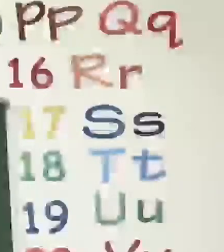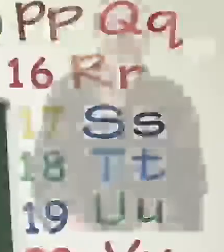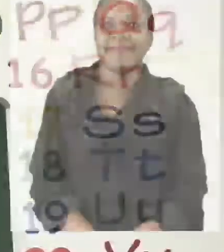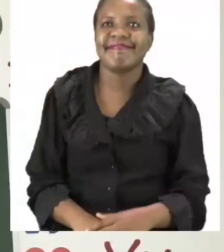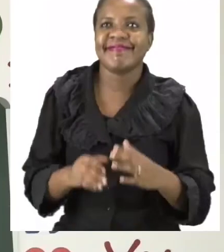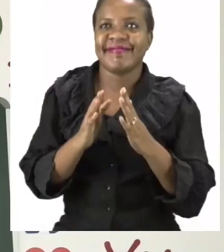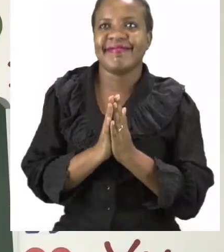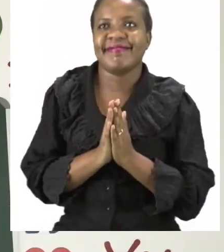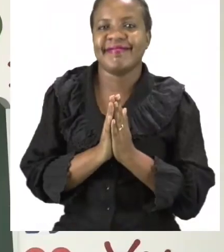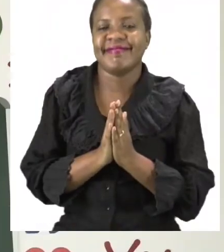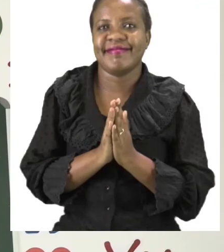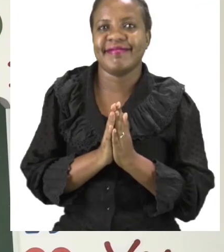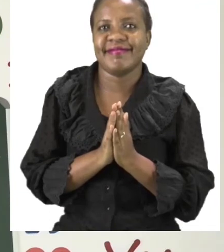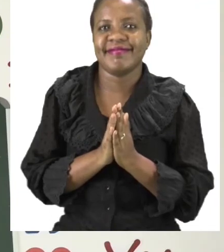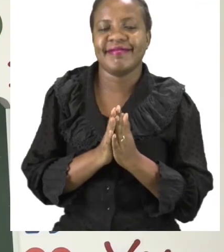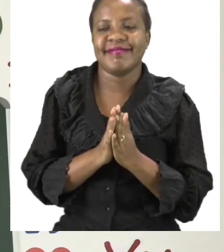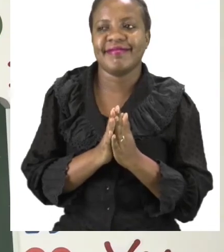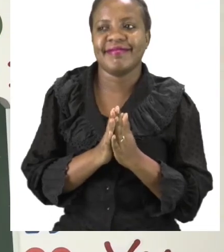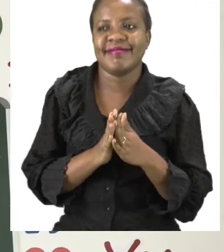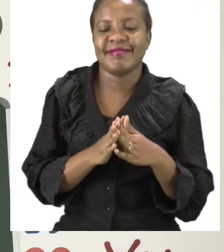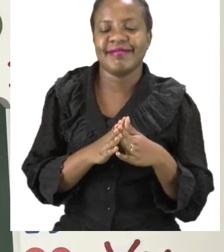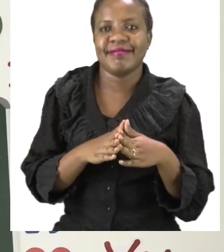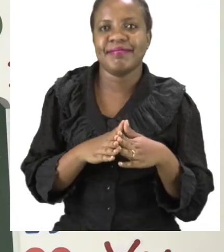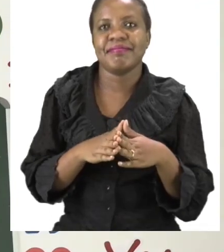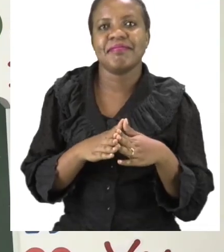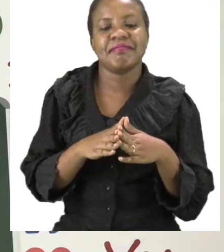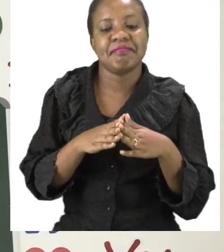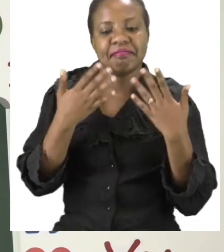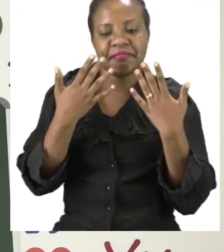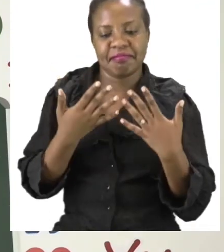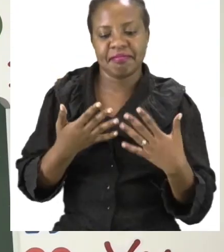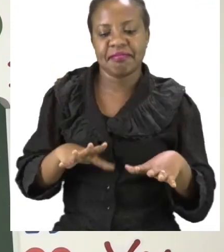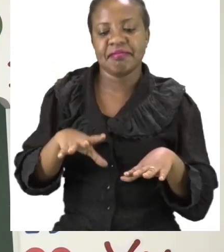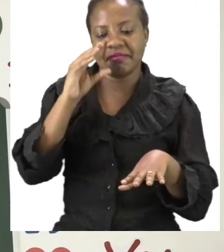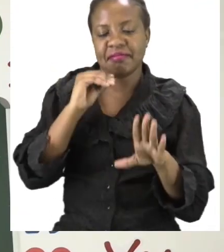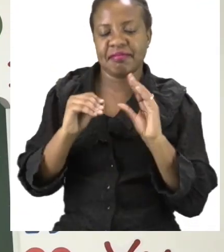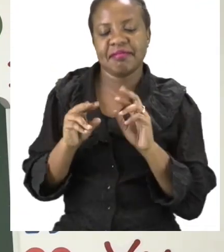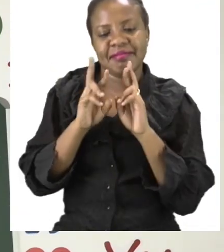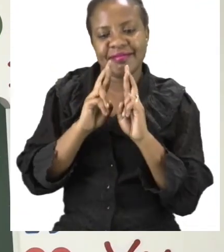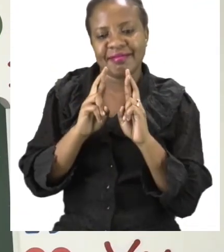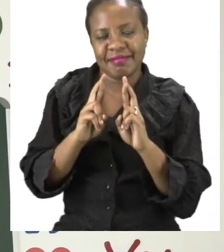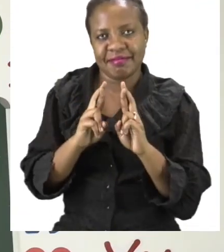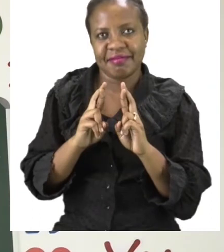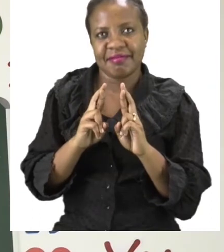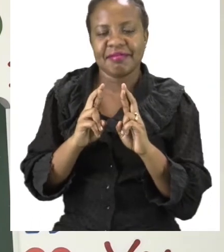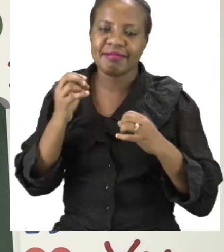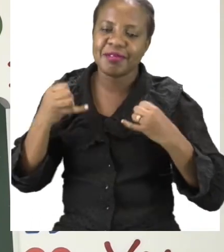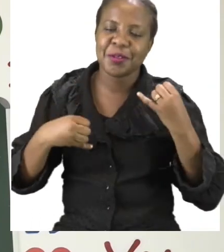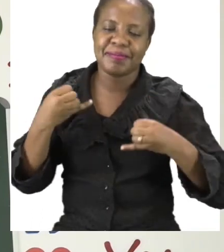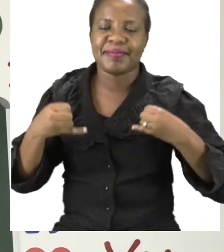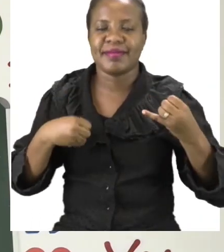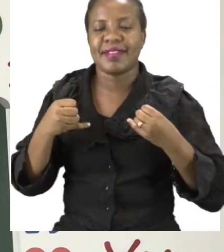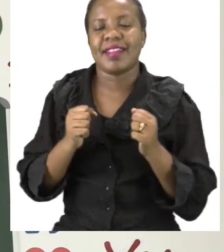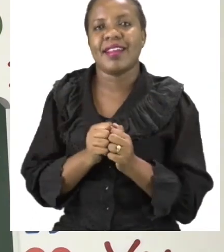We have now come to the end of our special lesson boys and girls and I hope you had fun. Remember reading